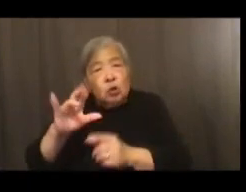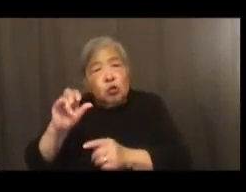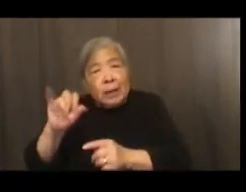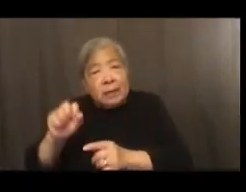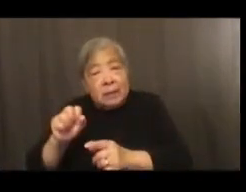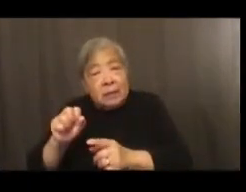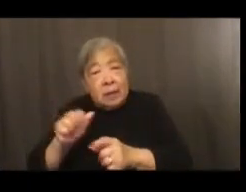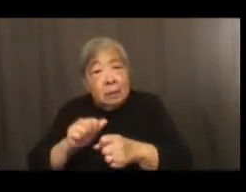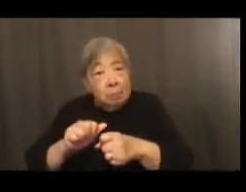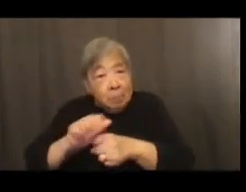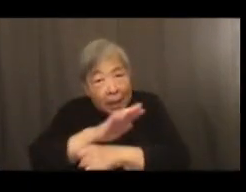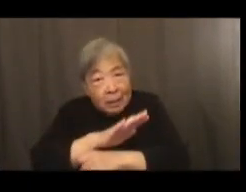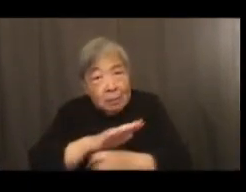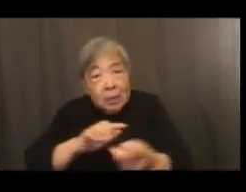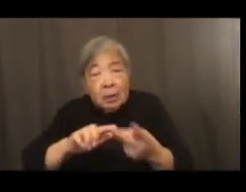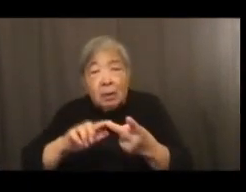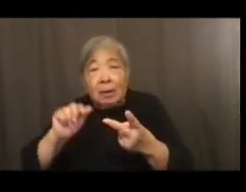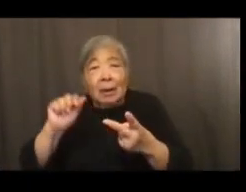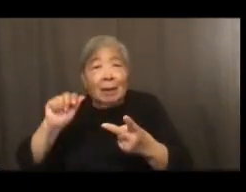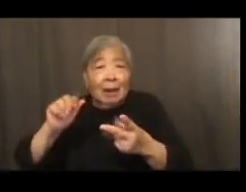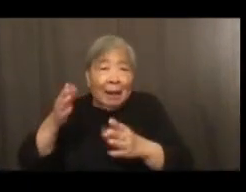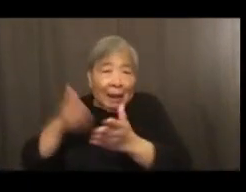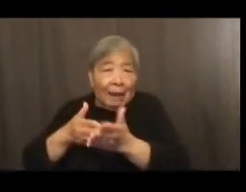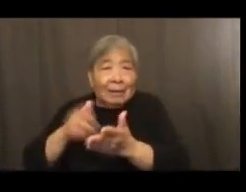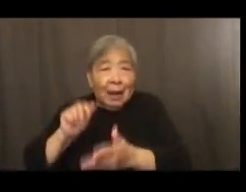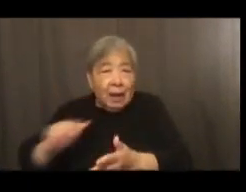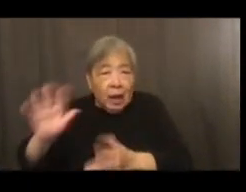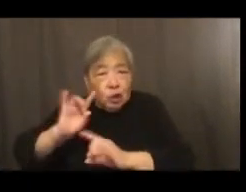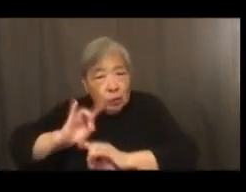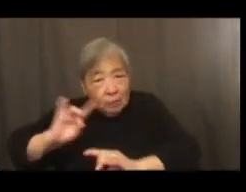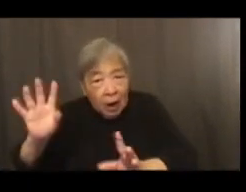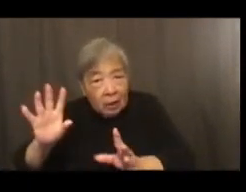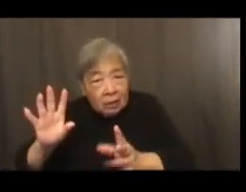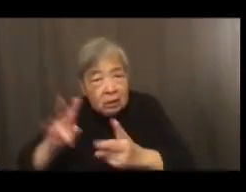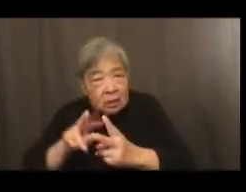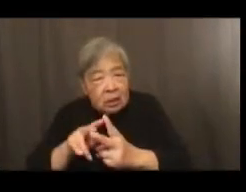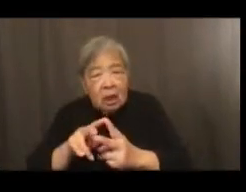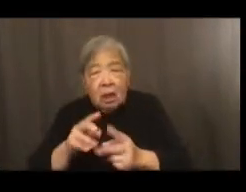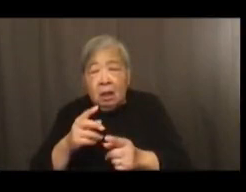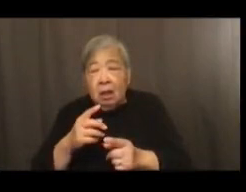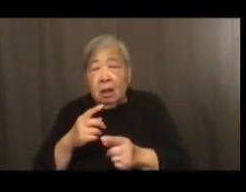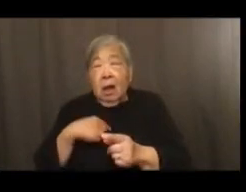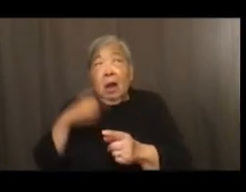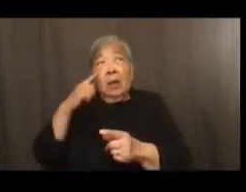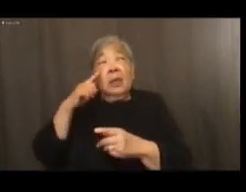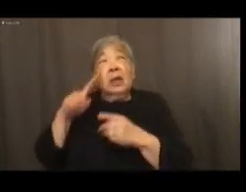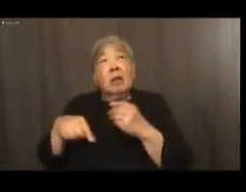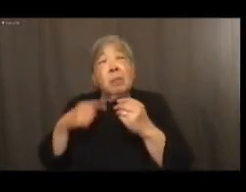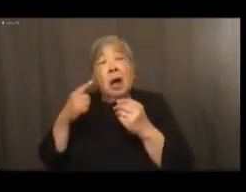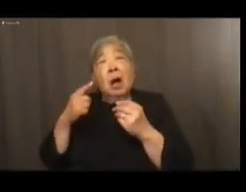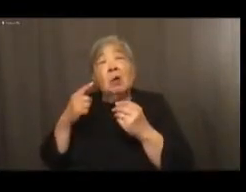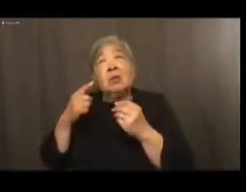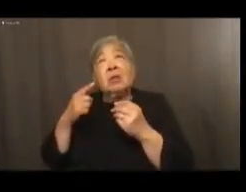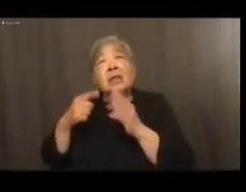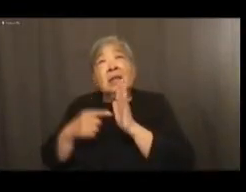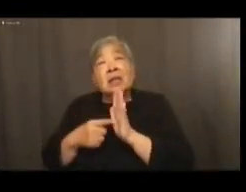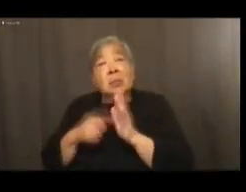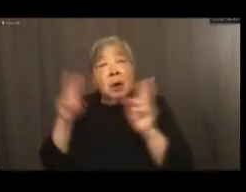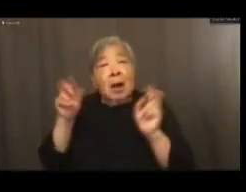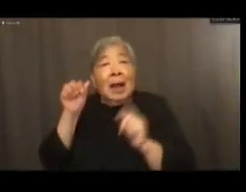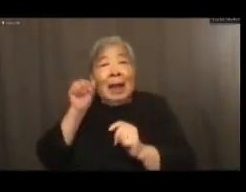also the anti-Asian violence that we've been thinking about. I think about this example of the anti-sewing squad out in